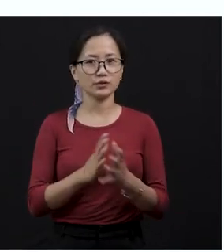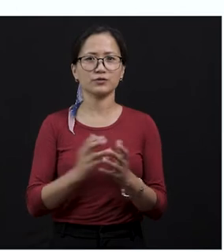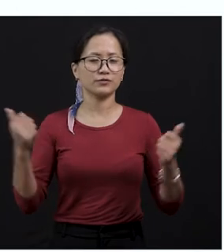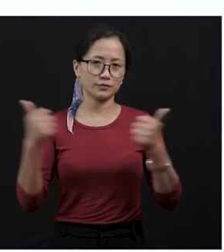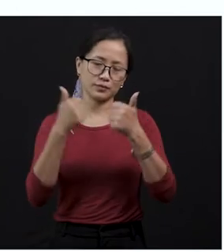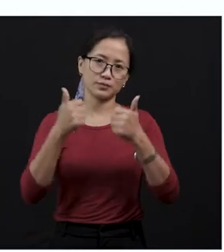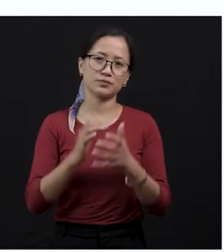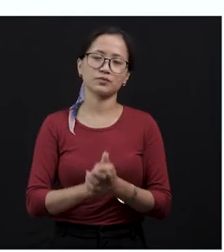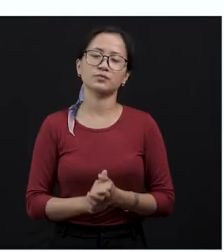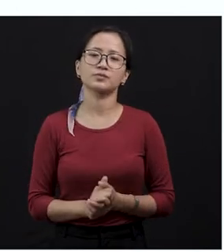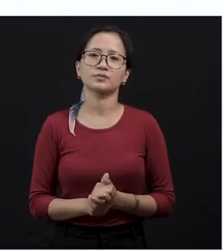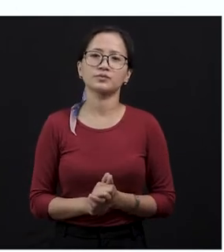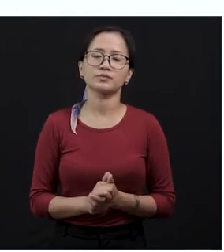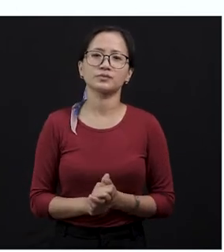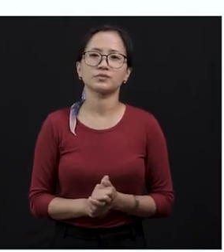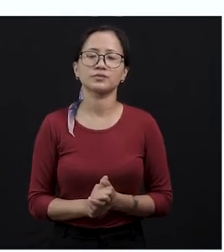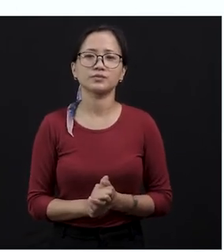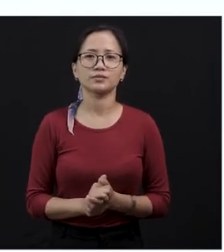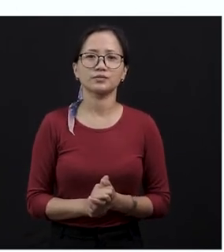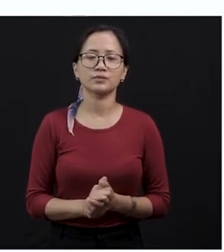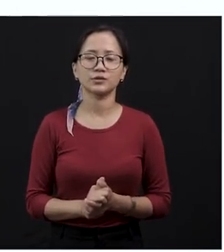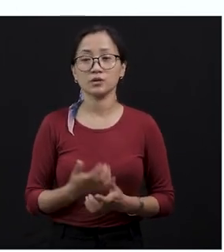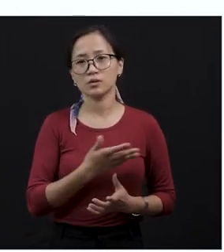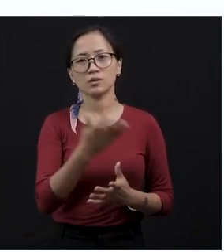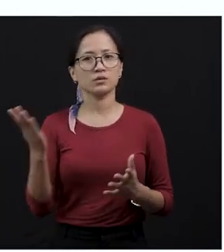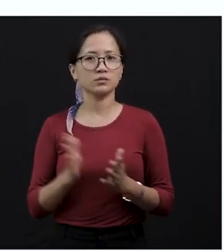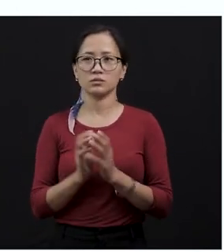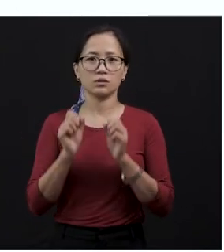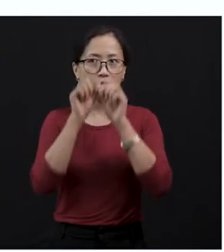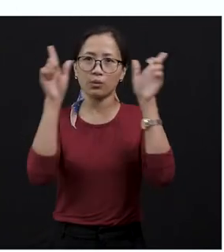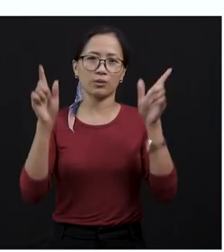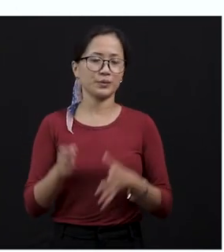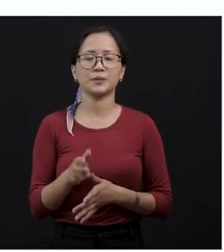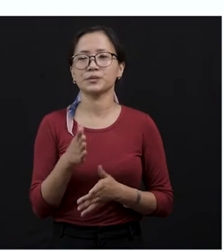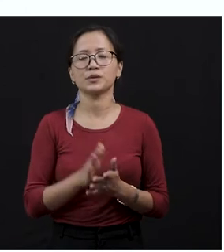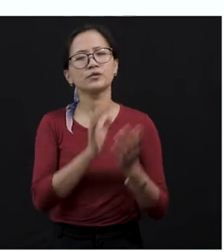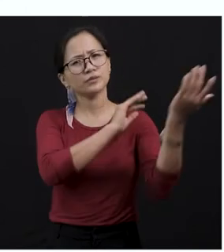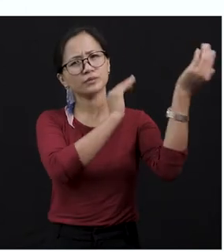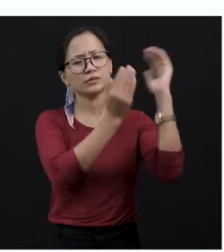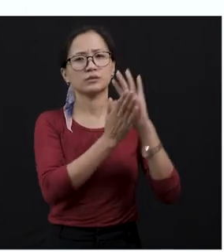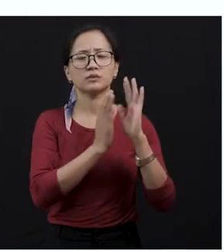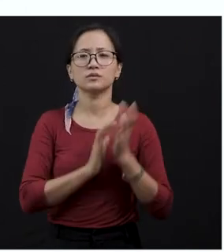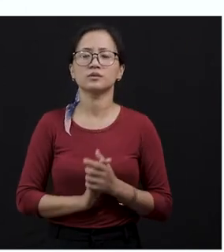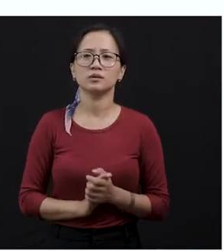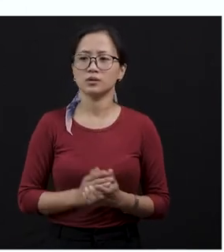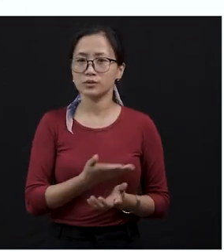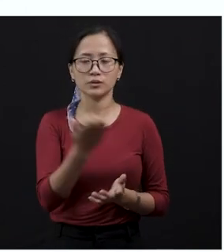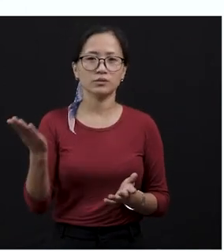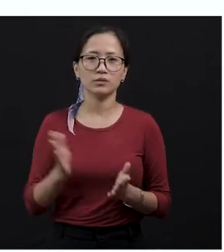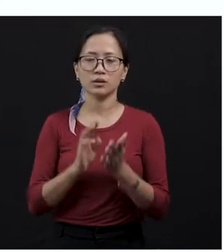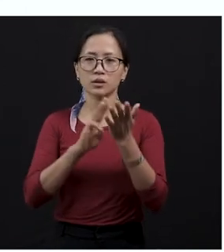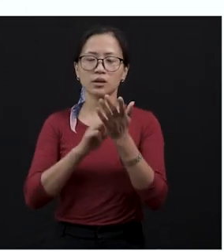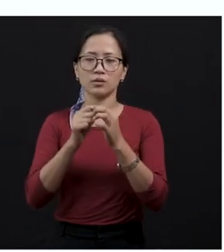So, the two combatants means the two fighters, okay? They were unaware of his presence, but there was a